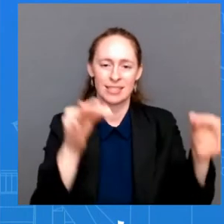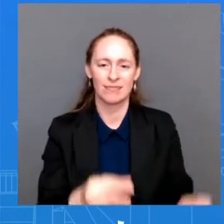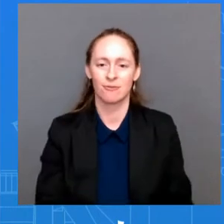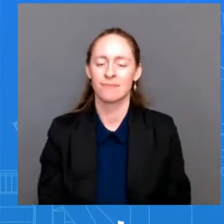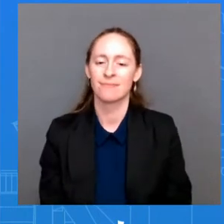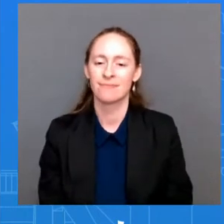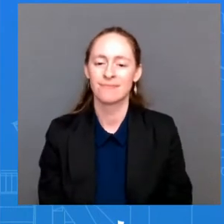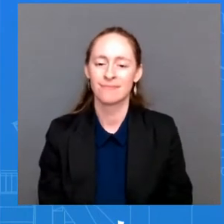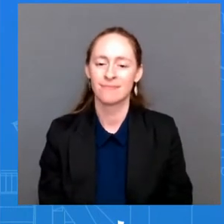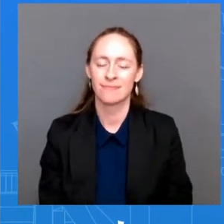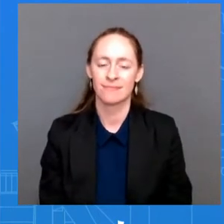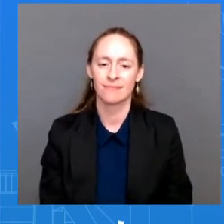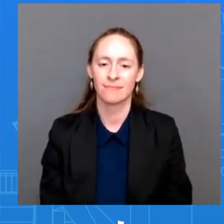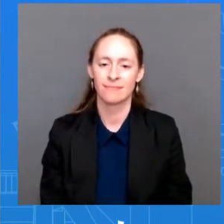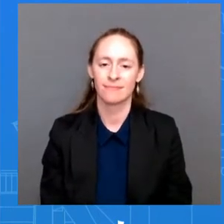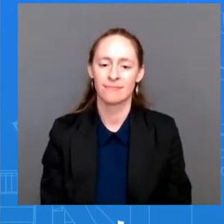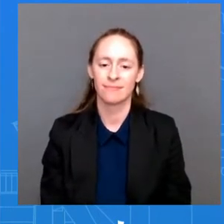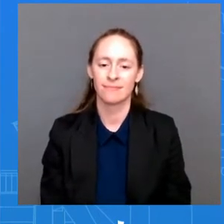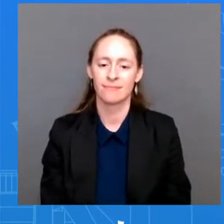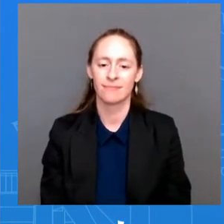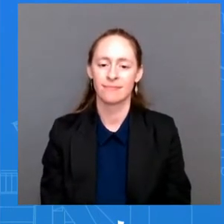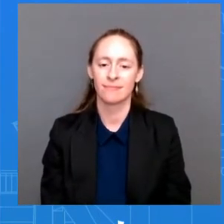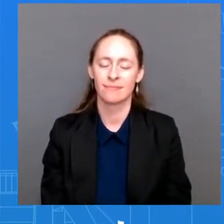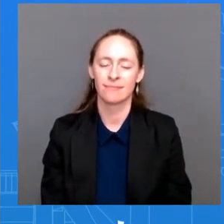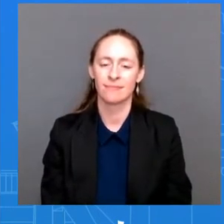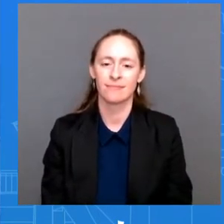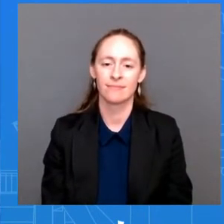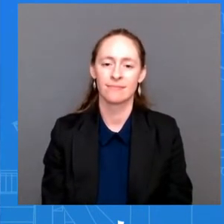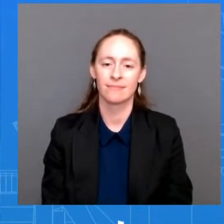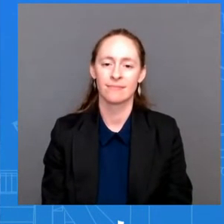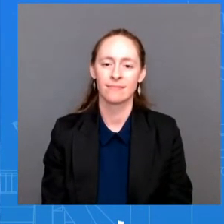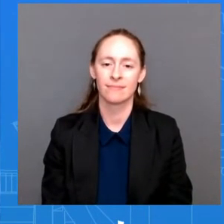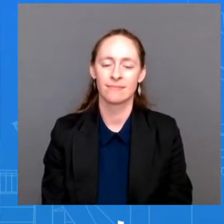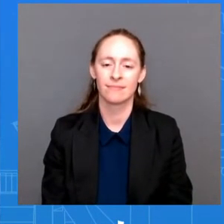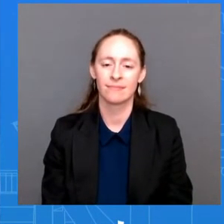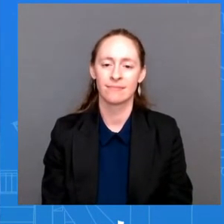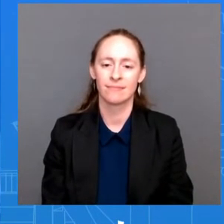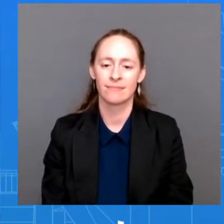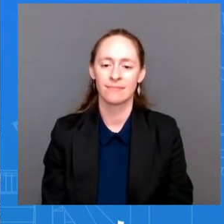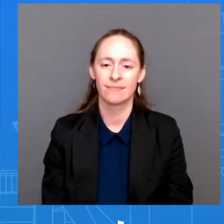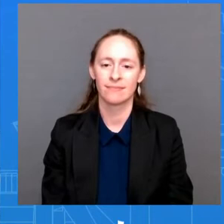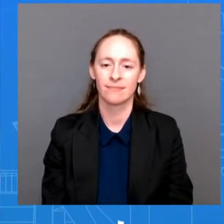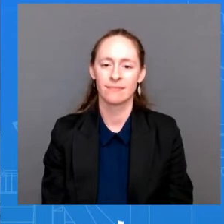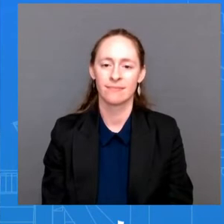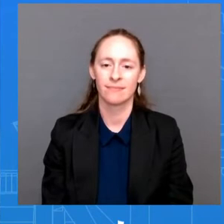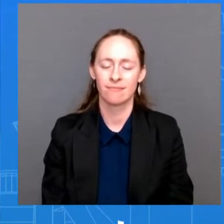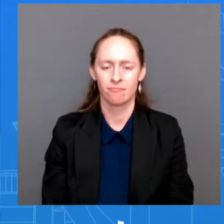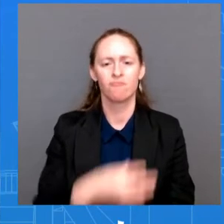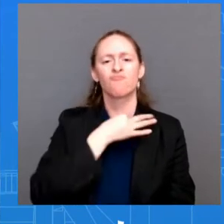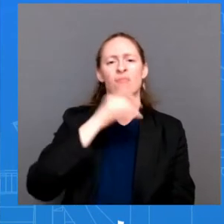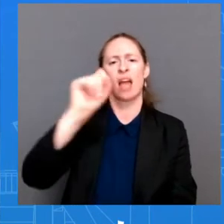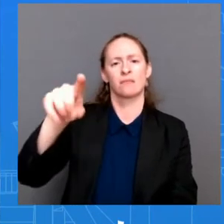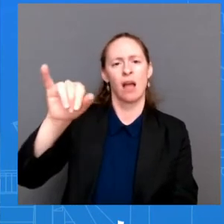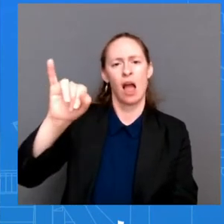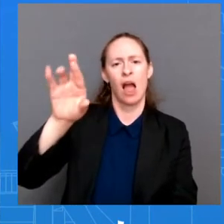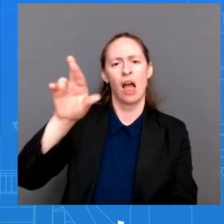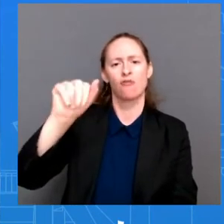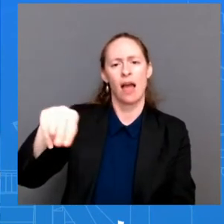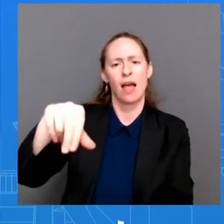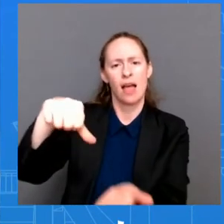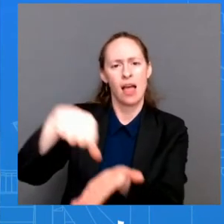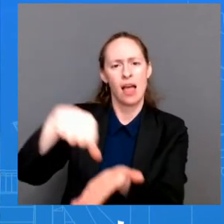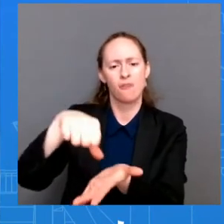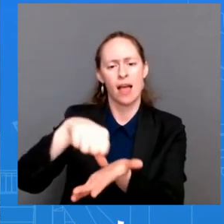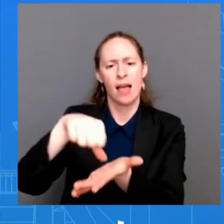thanks, Karine. I have a quick question about the Iranian-American dissident journalist, Marcy Alina Jad. During